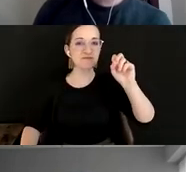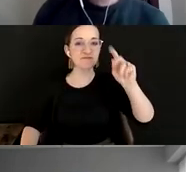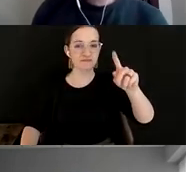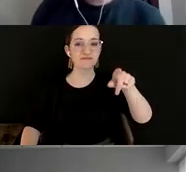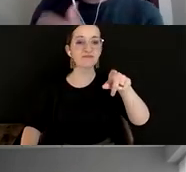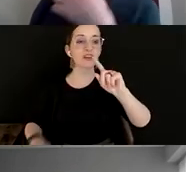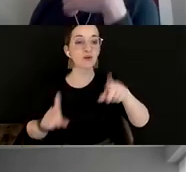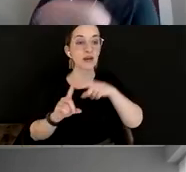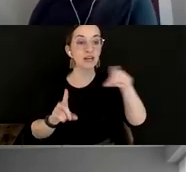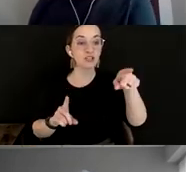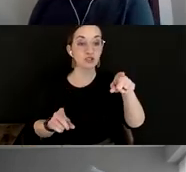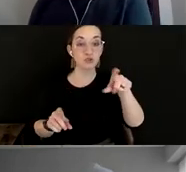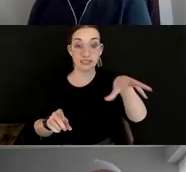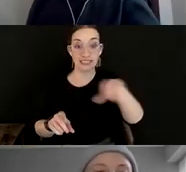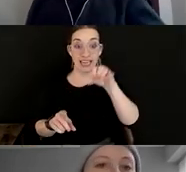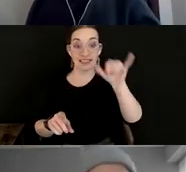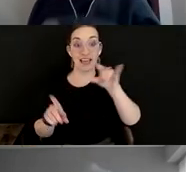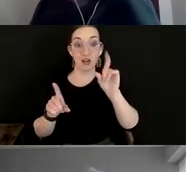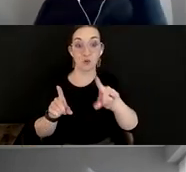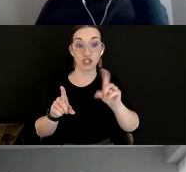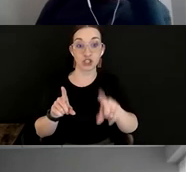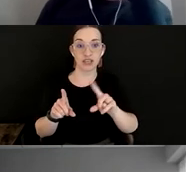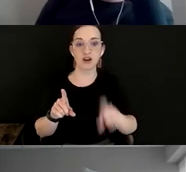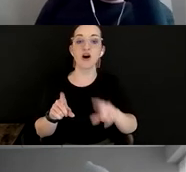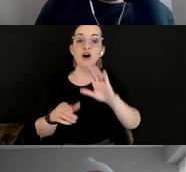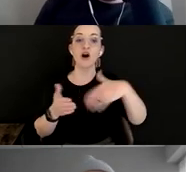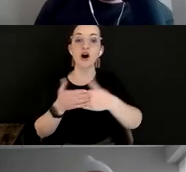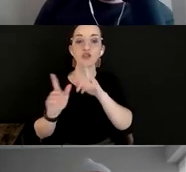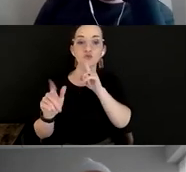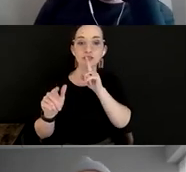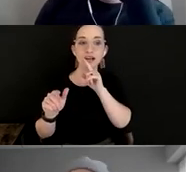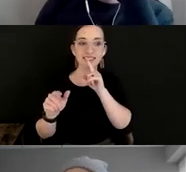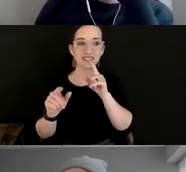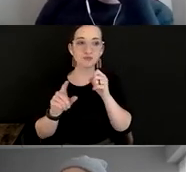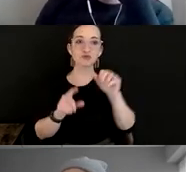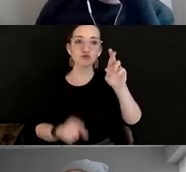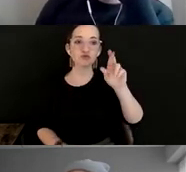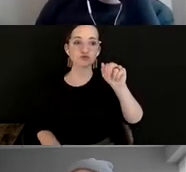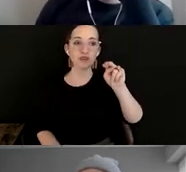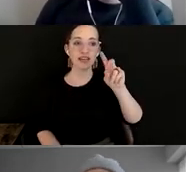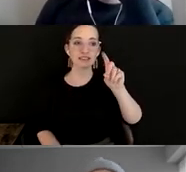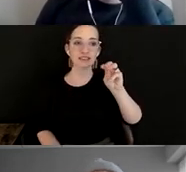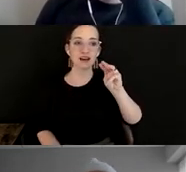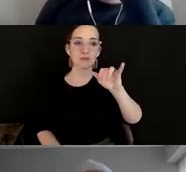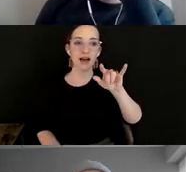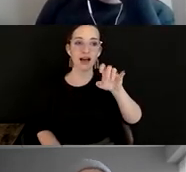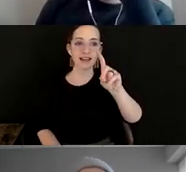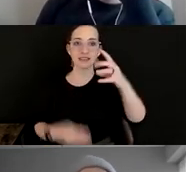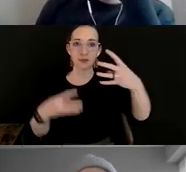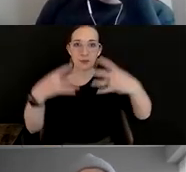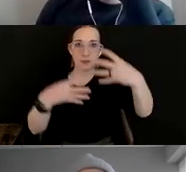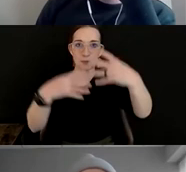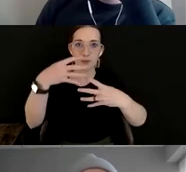took this questionnaire, all the responses were randomized just to make sure we weren't all taking the first five or six that sound really great.